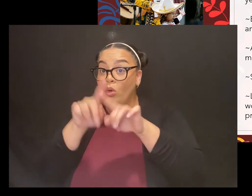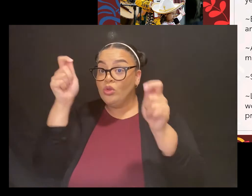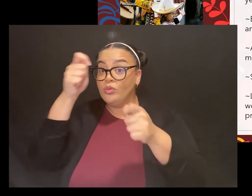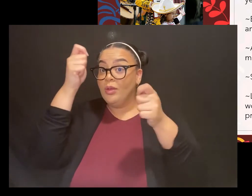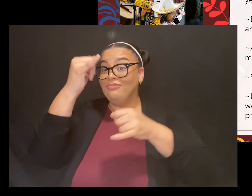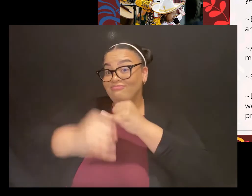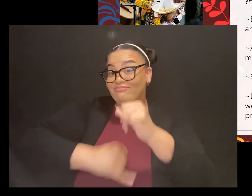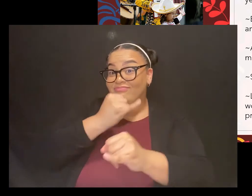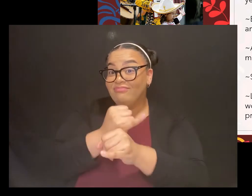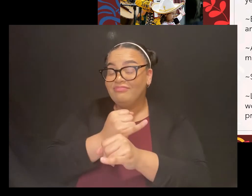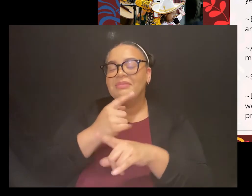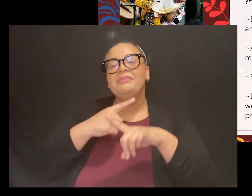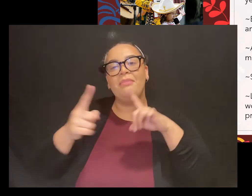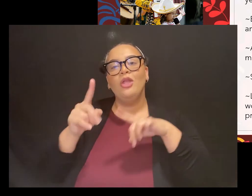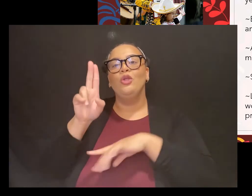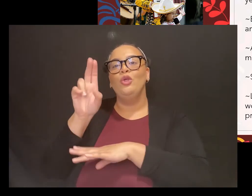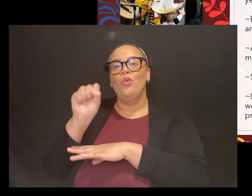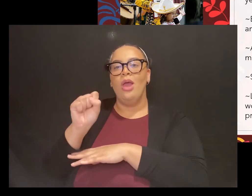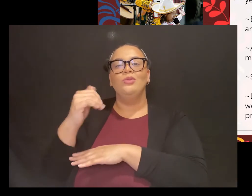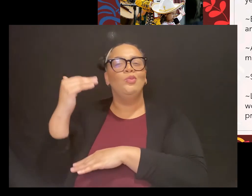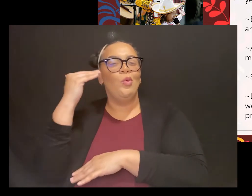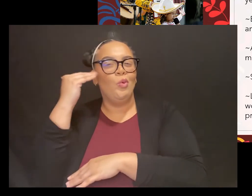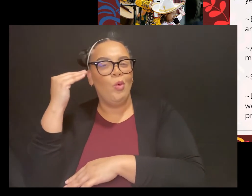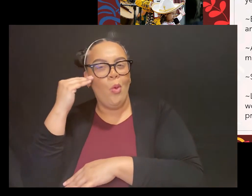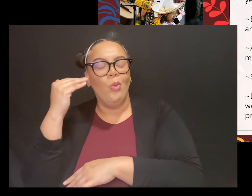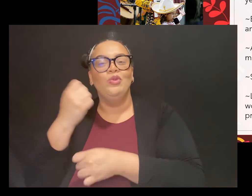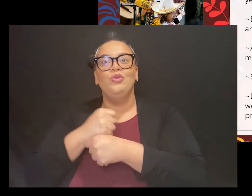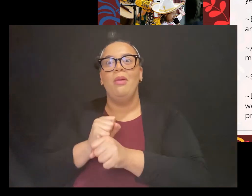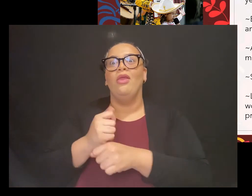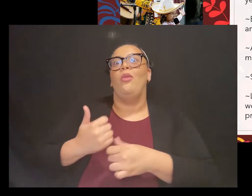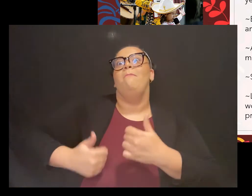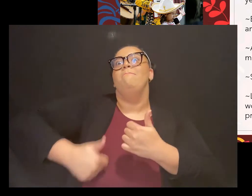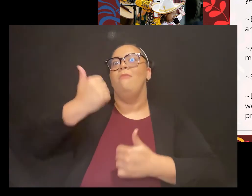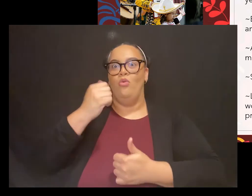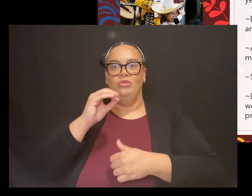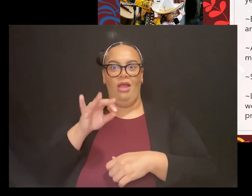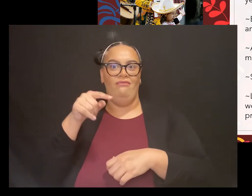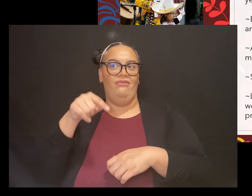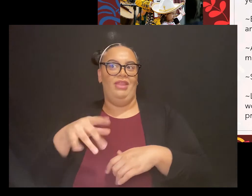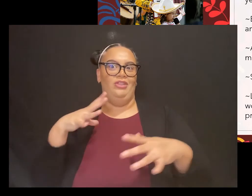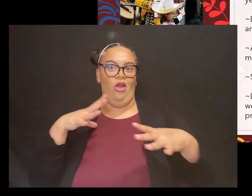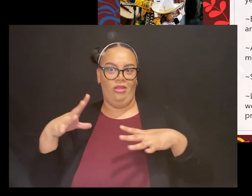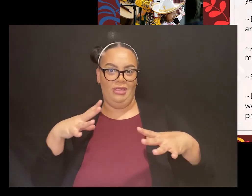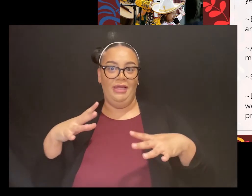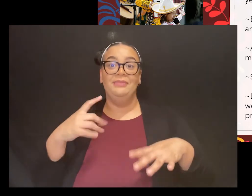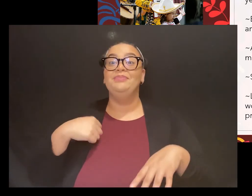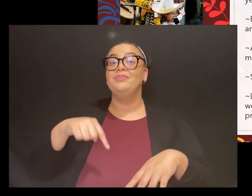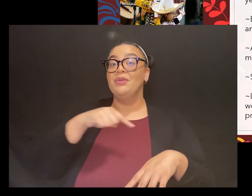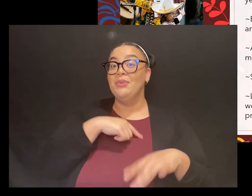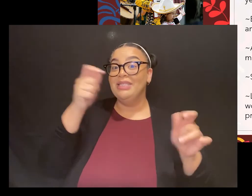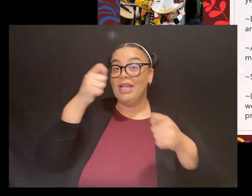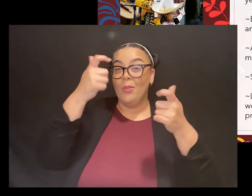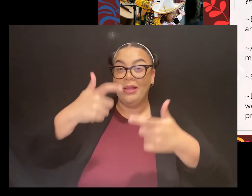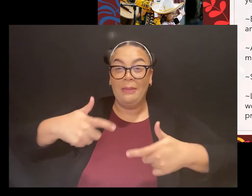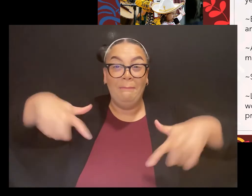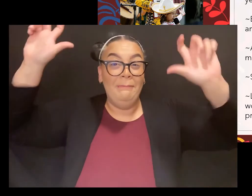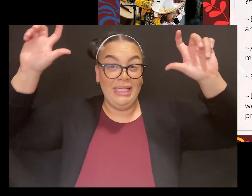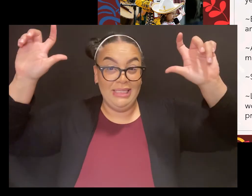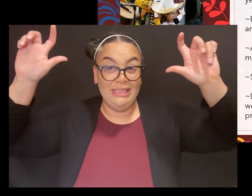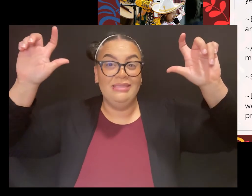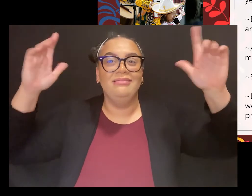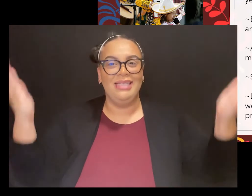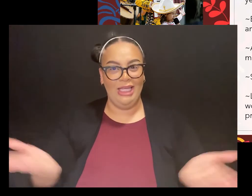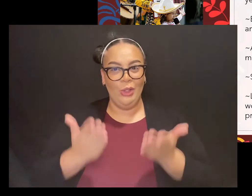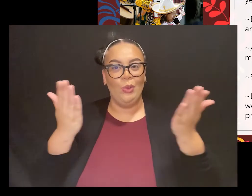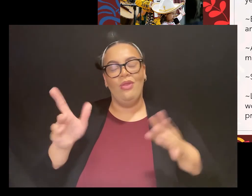Mexican holiday. And you'll find that we celebrated the biggest here than in many other countries. We celebrate with